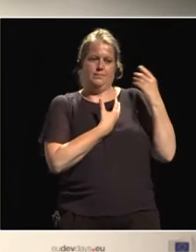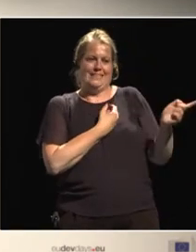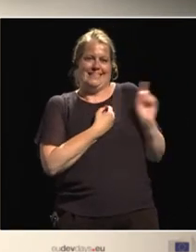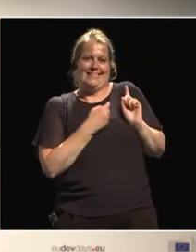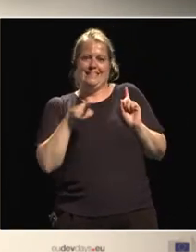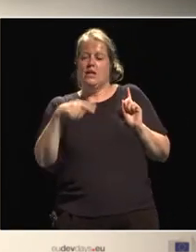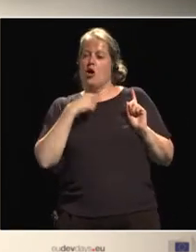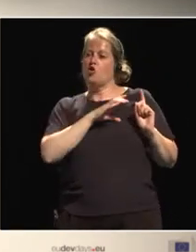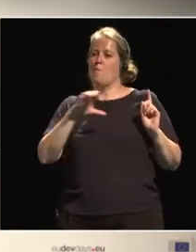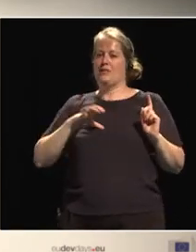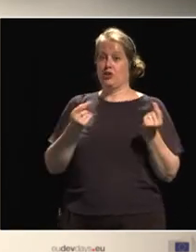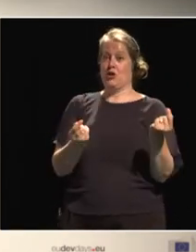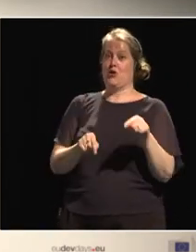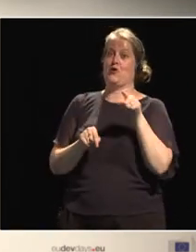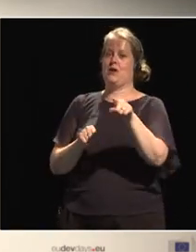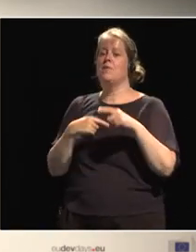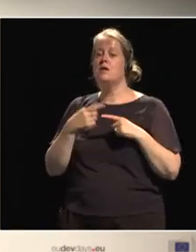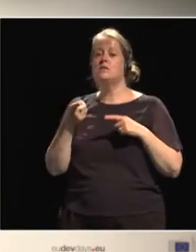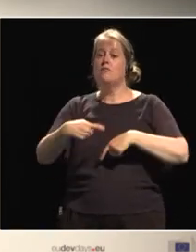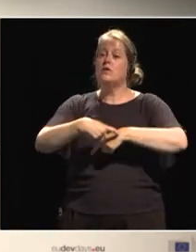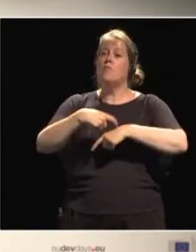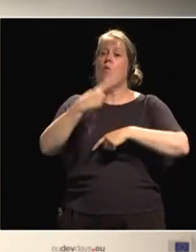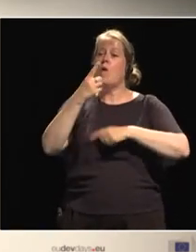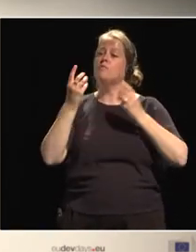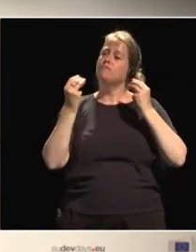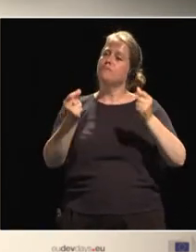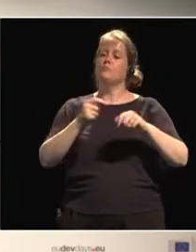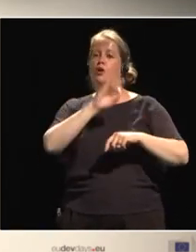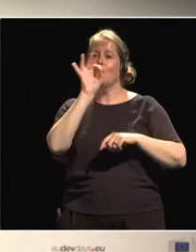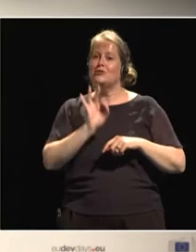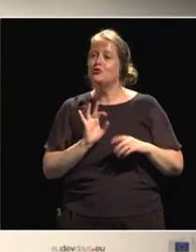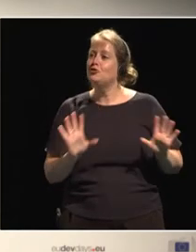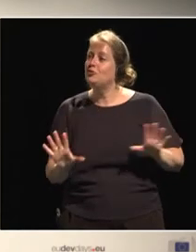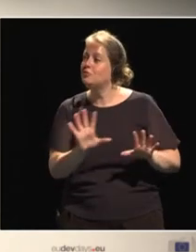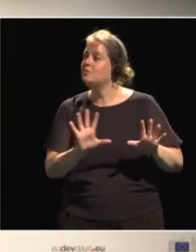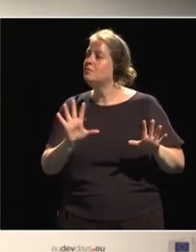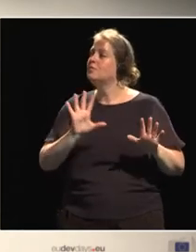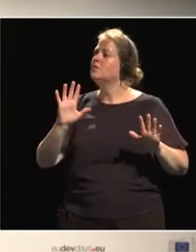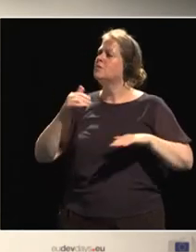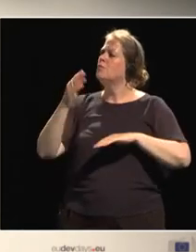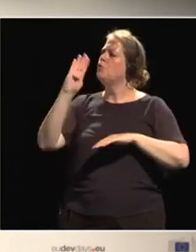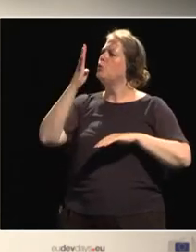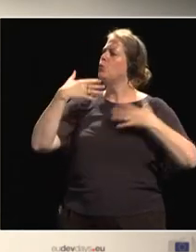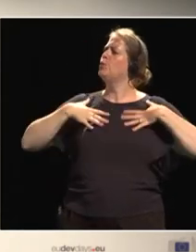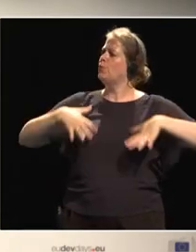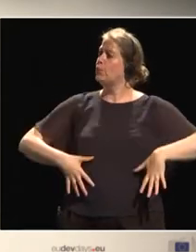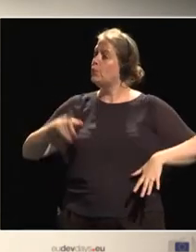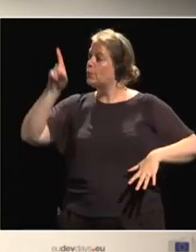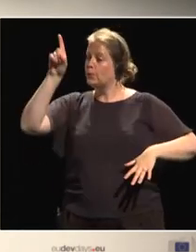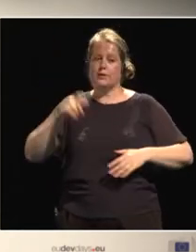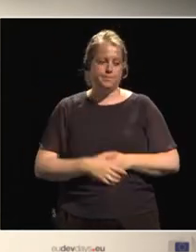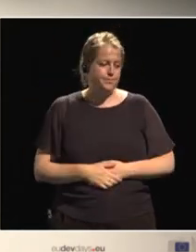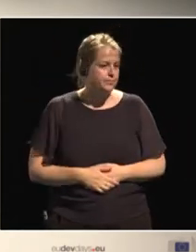there's probably time for one quick question, if anyone has. Yes, the young lady in blue, over there. Thank you.